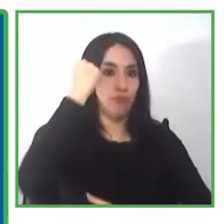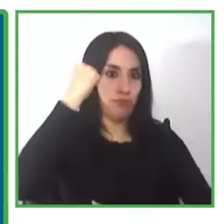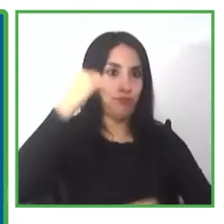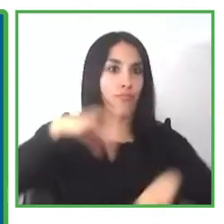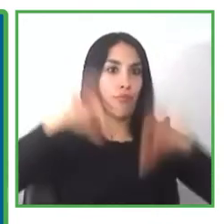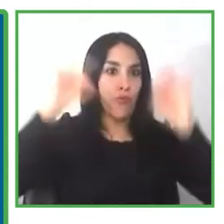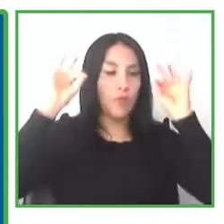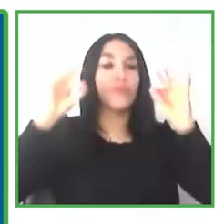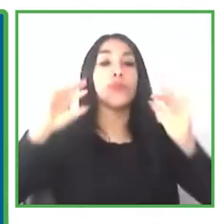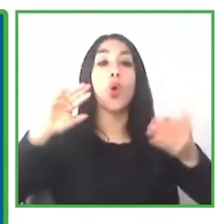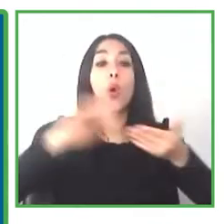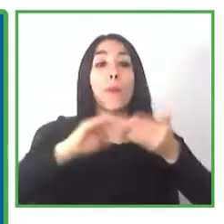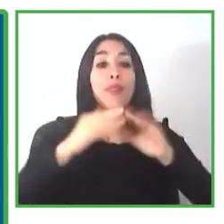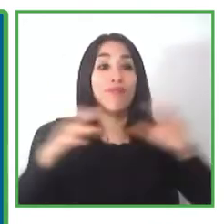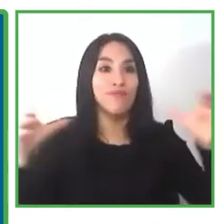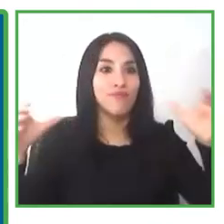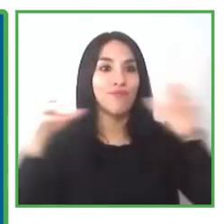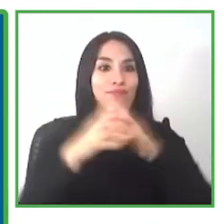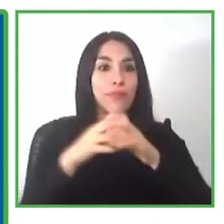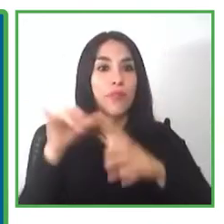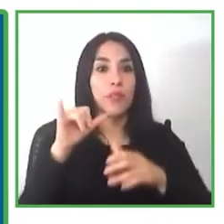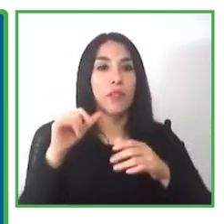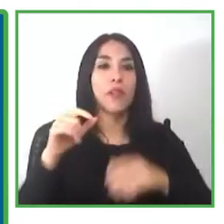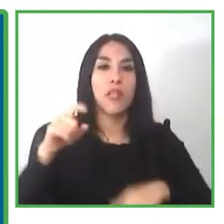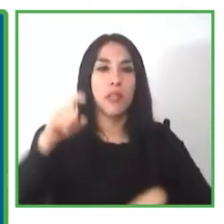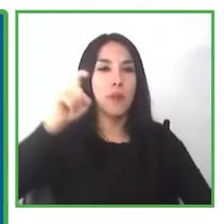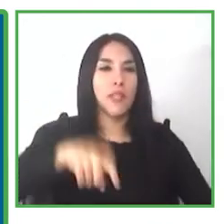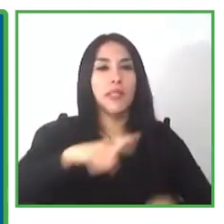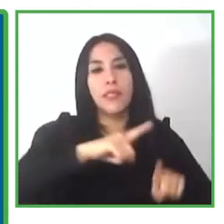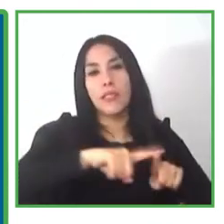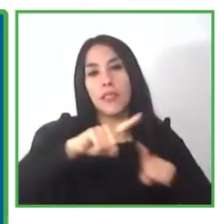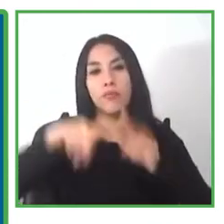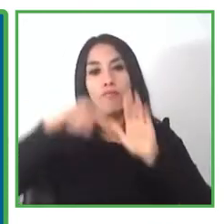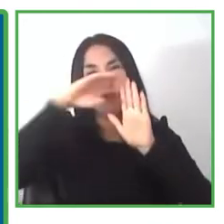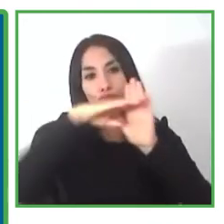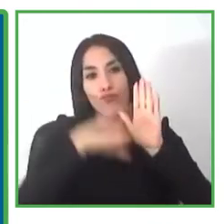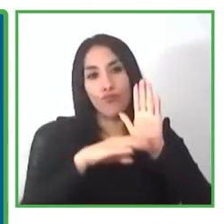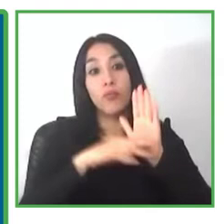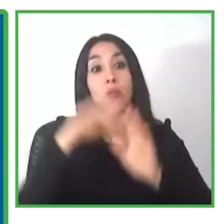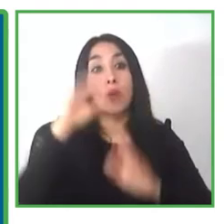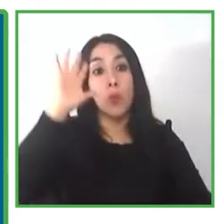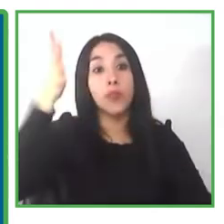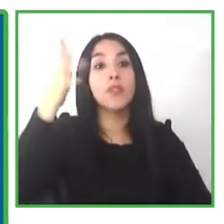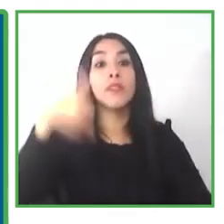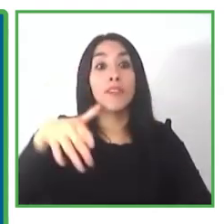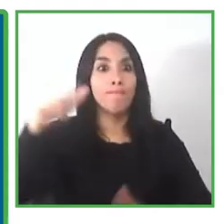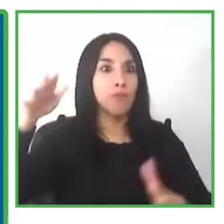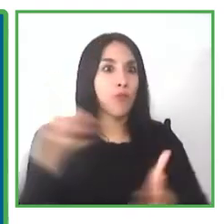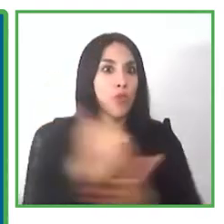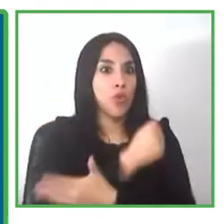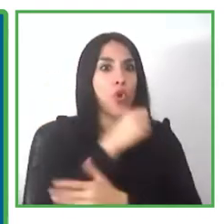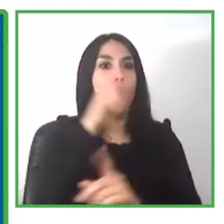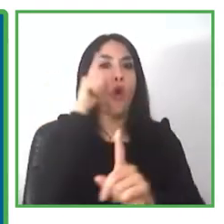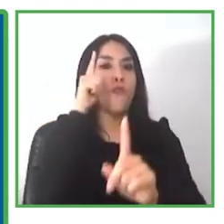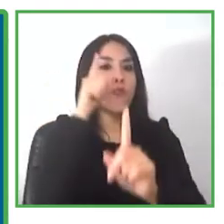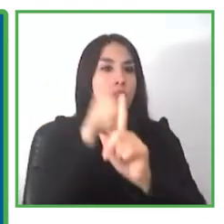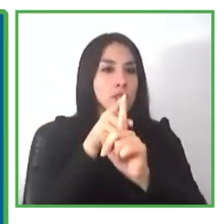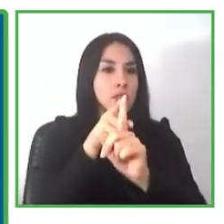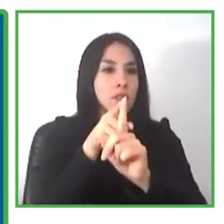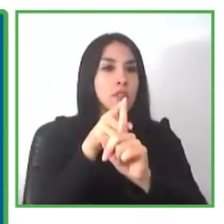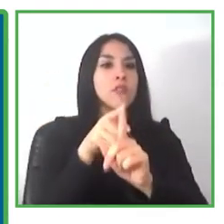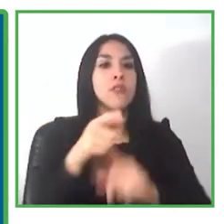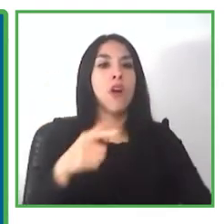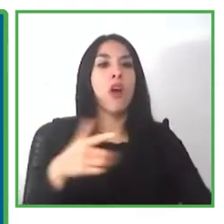community employment they can also need different degrees of support to achieve their personal objectives and increase their